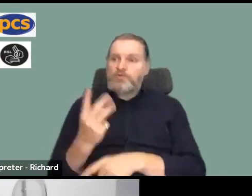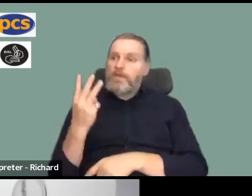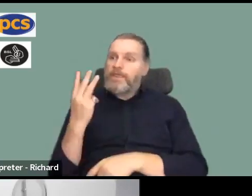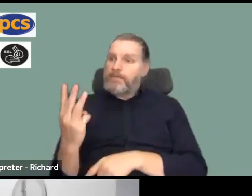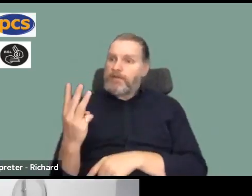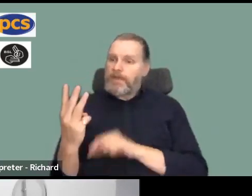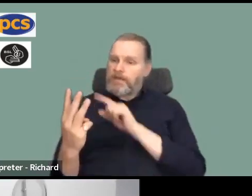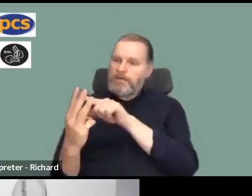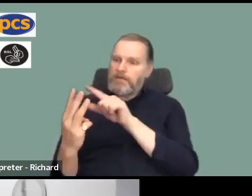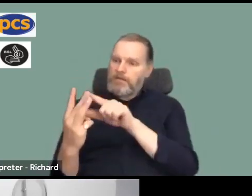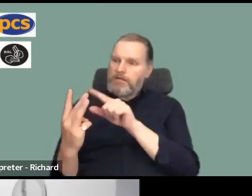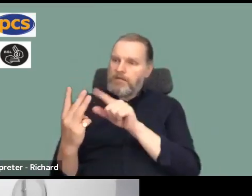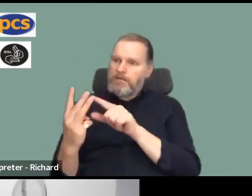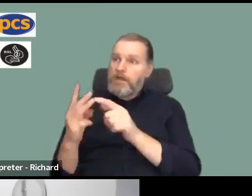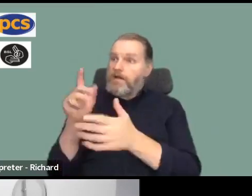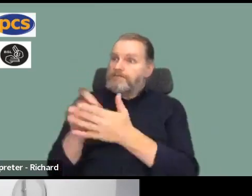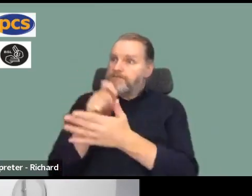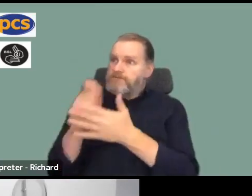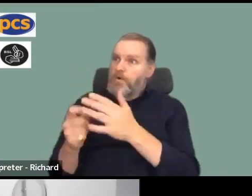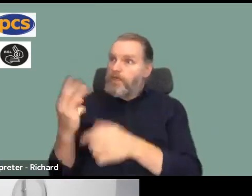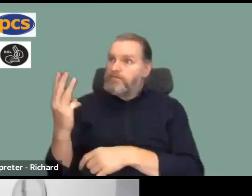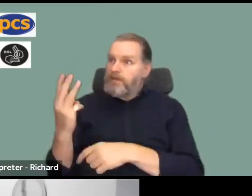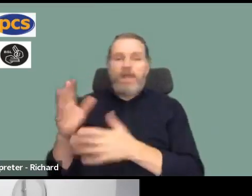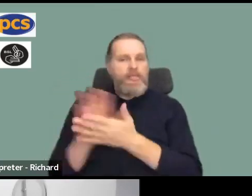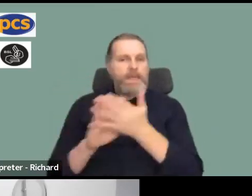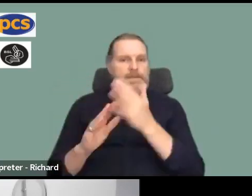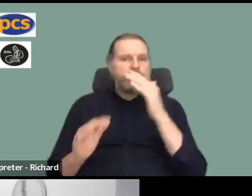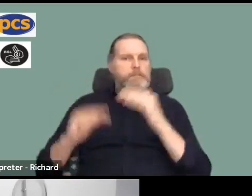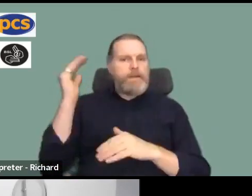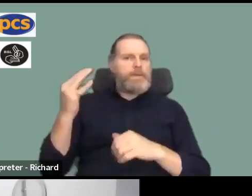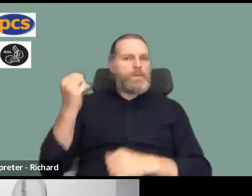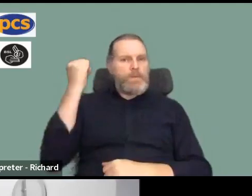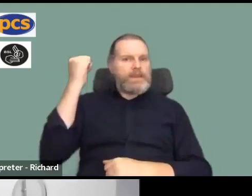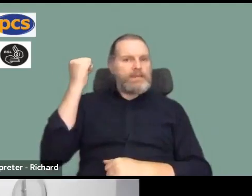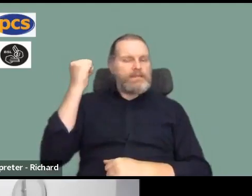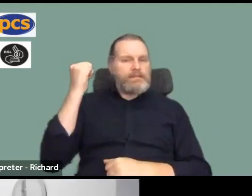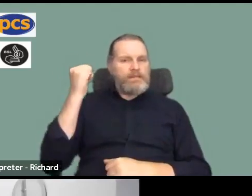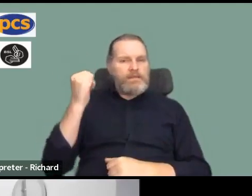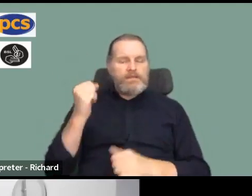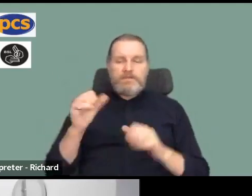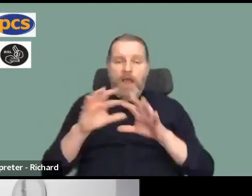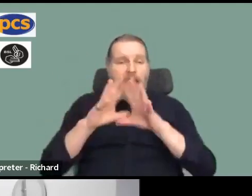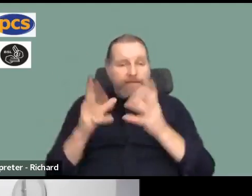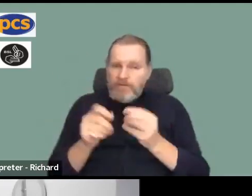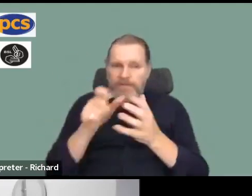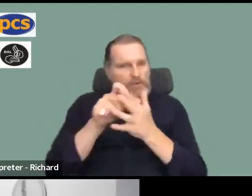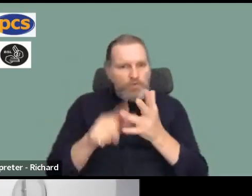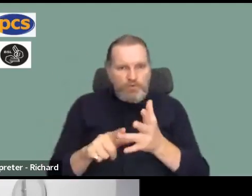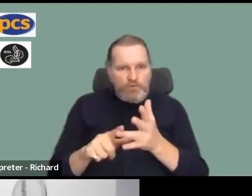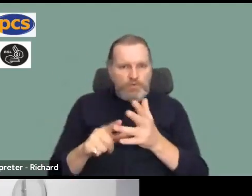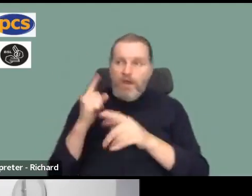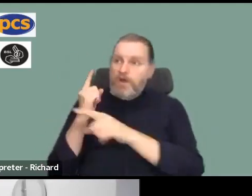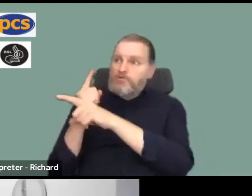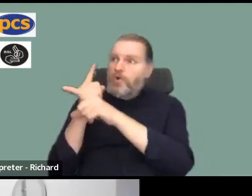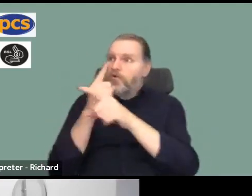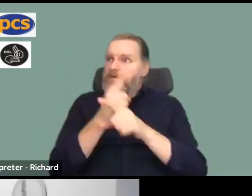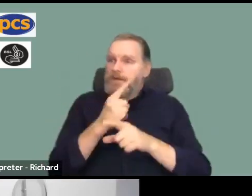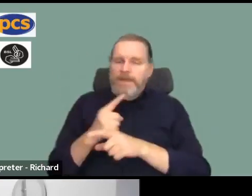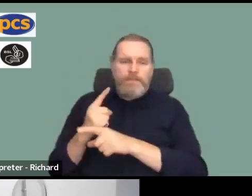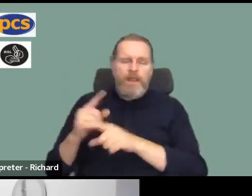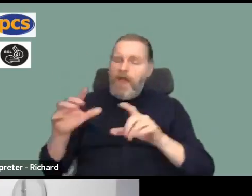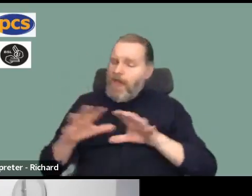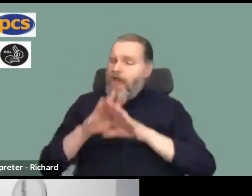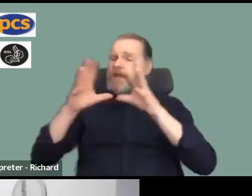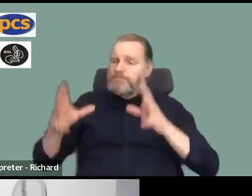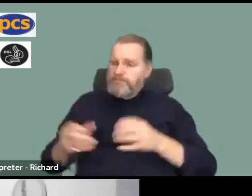literally could make the difference between getting over the line and not in your employer so every act helps an individual act of talking to one